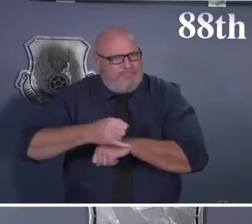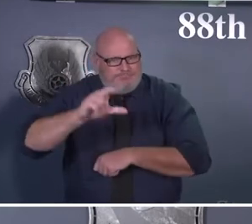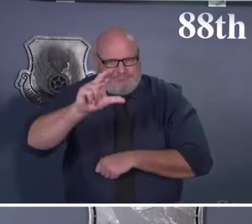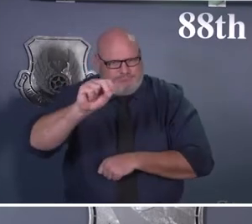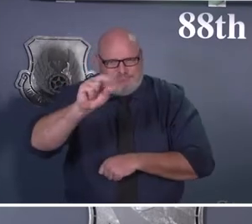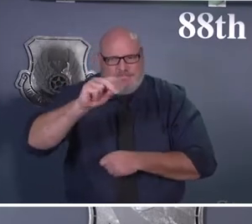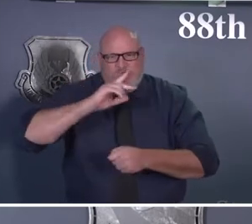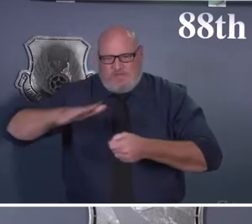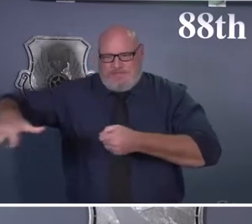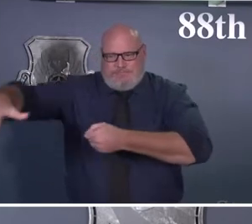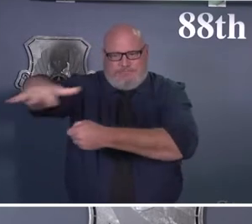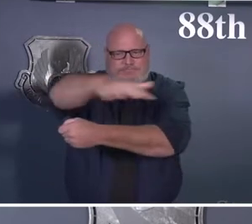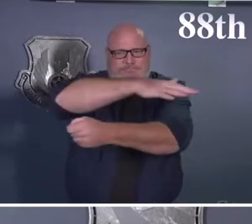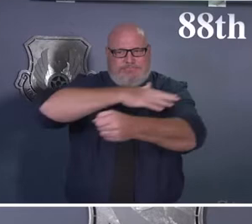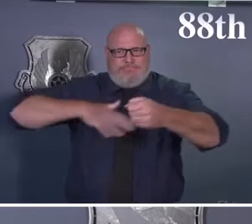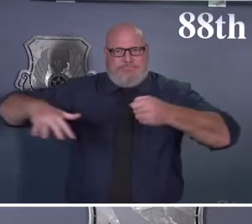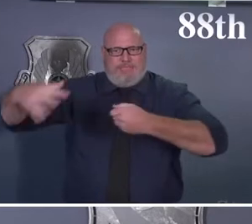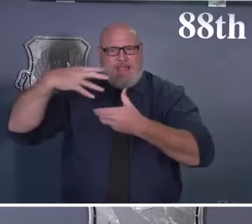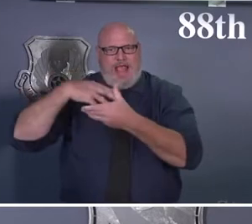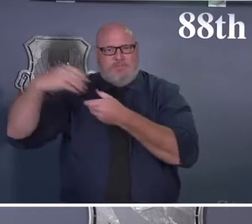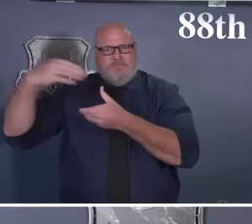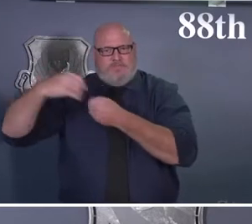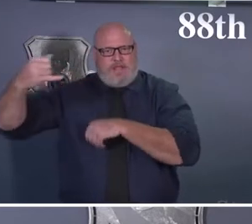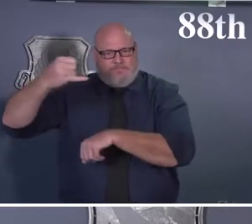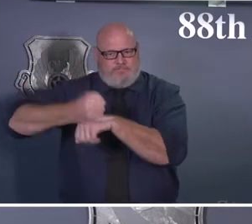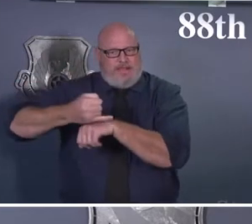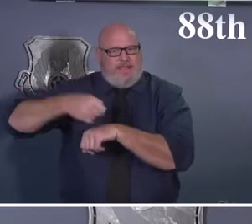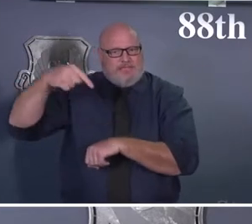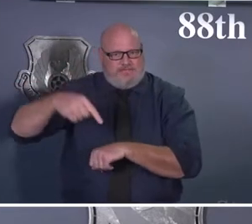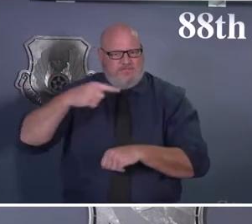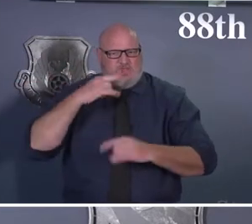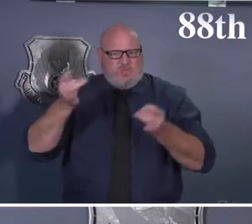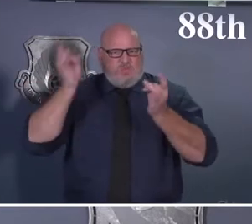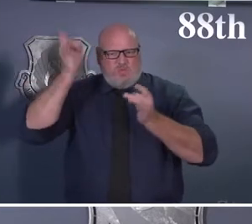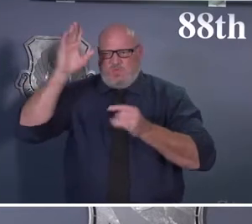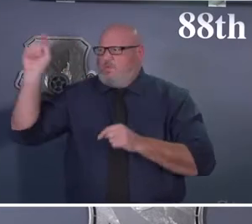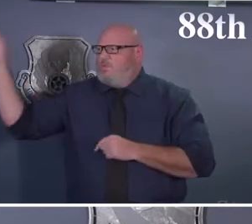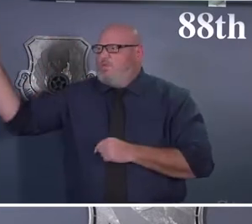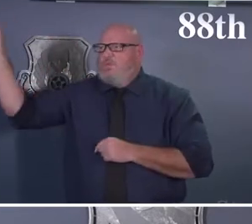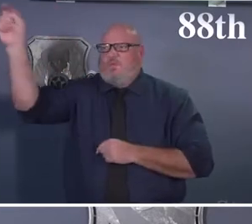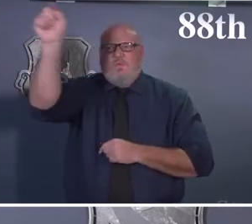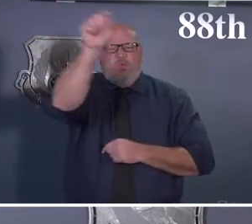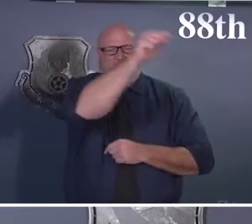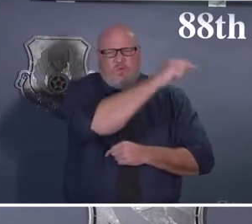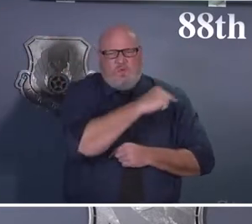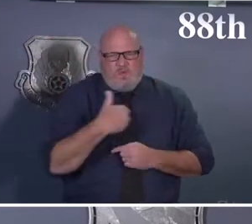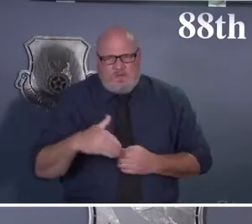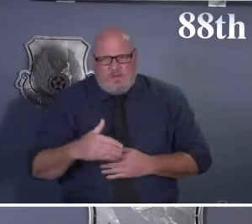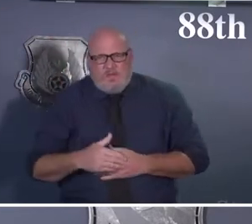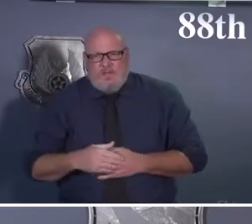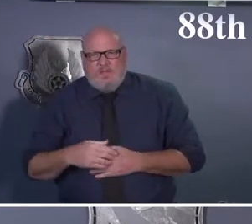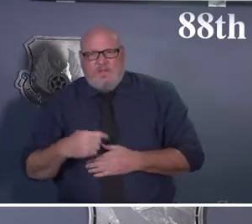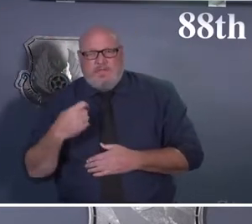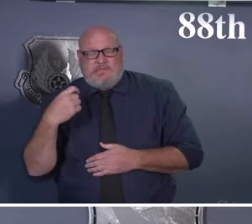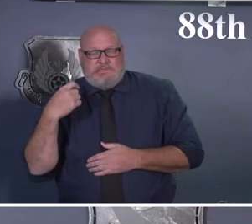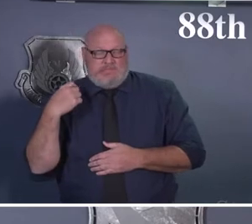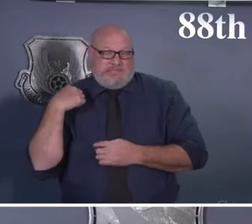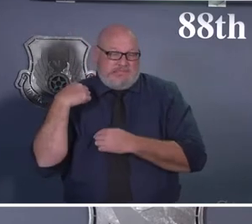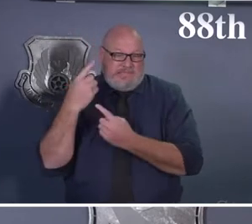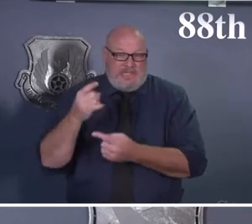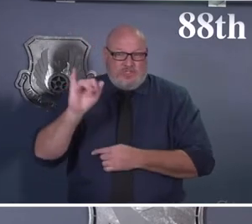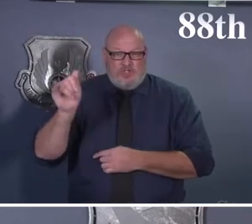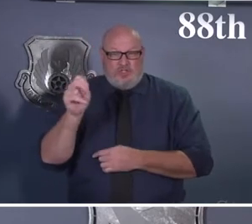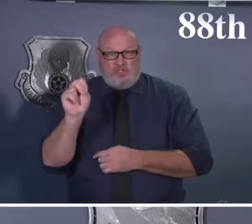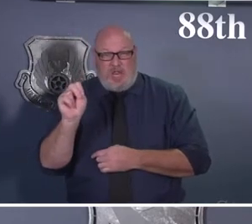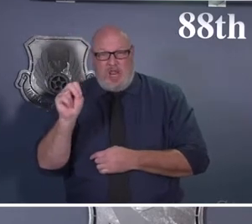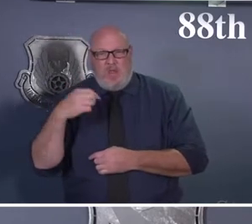that threat. Fortunately, since about mid to late January, we saw that starting to come down. We peaked, one of our counties peaked at around